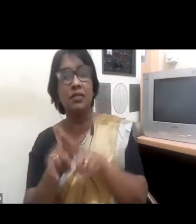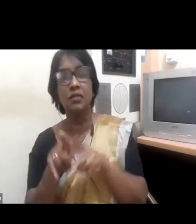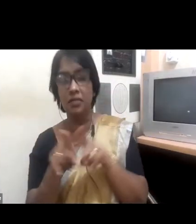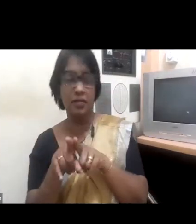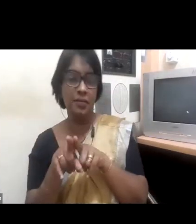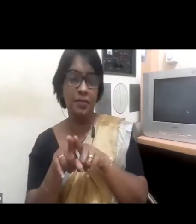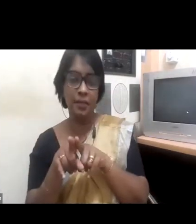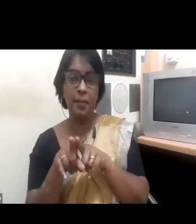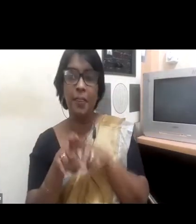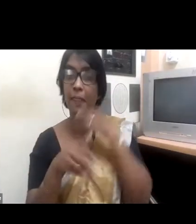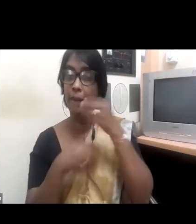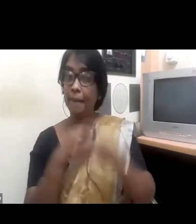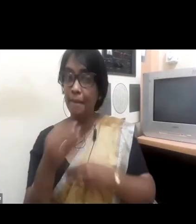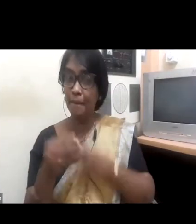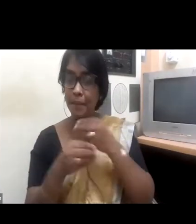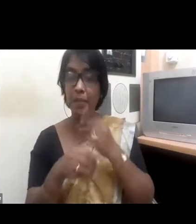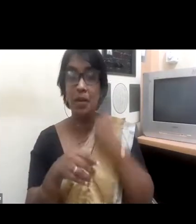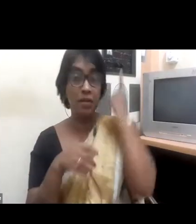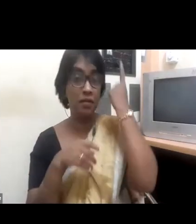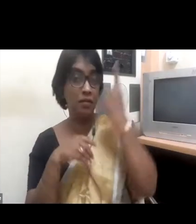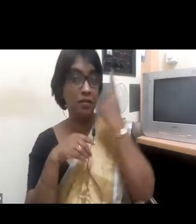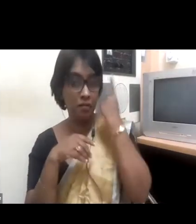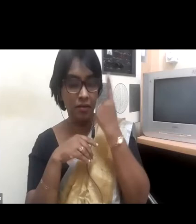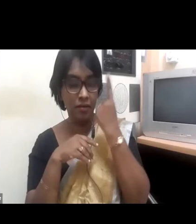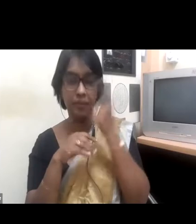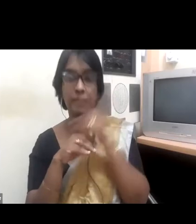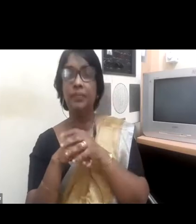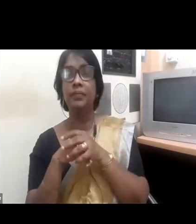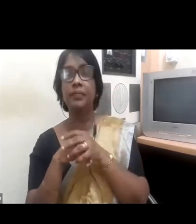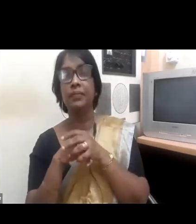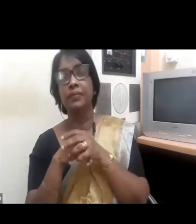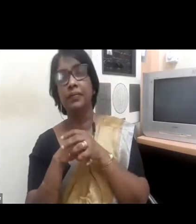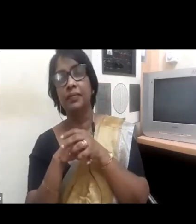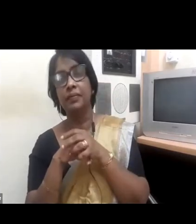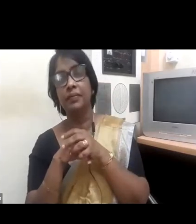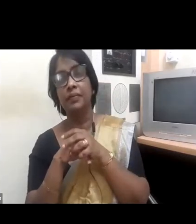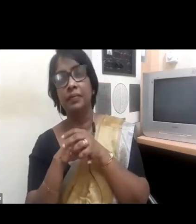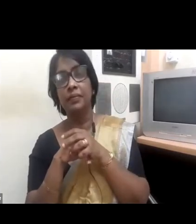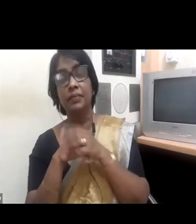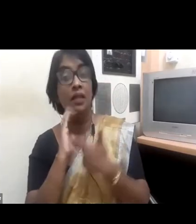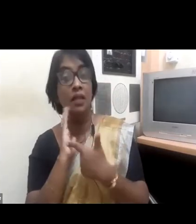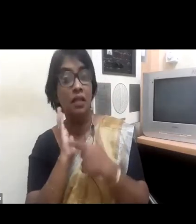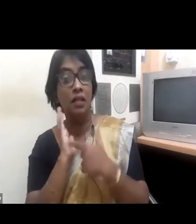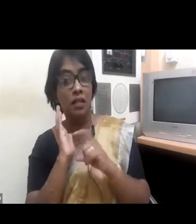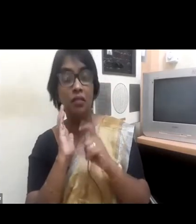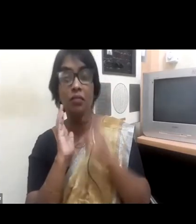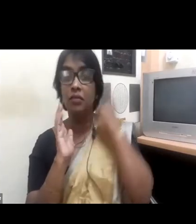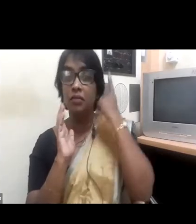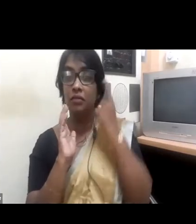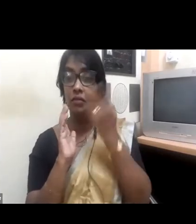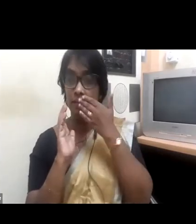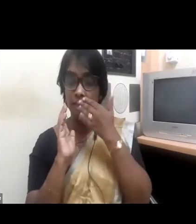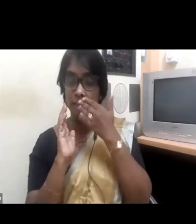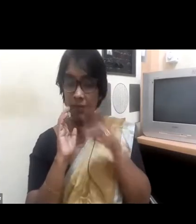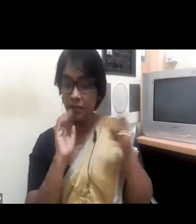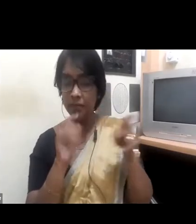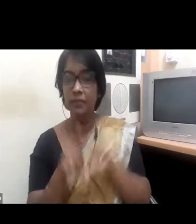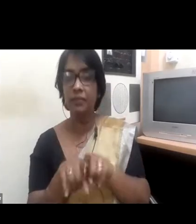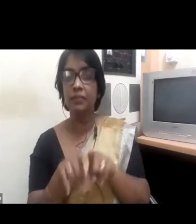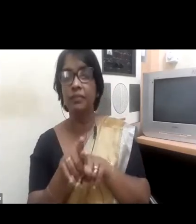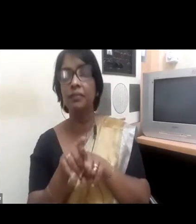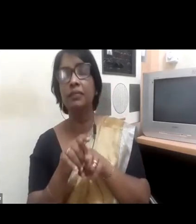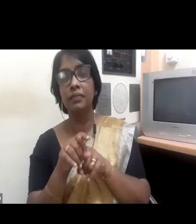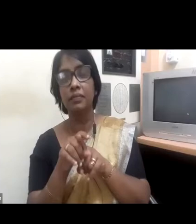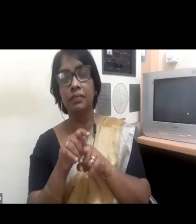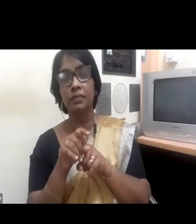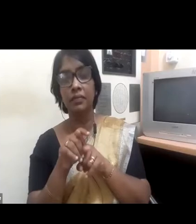a technical expert or a technical specialist to a holistic business lead, especially